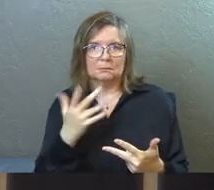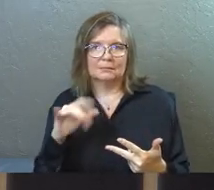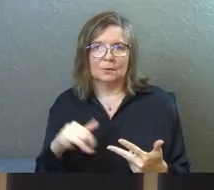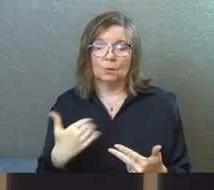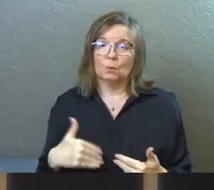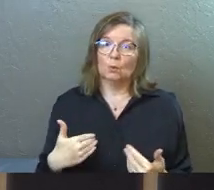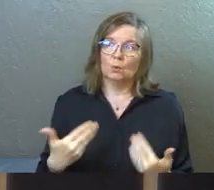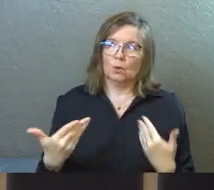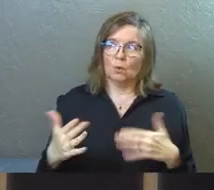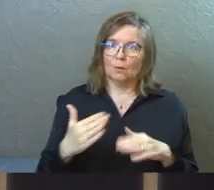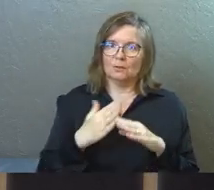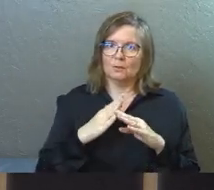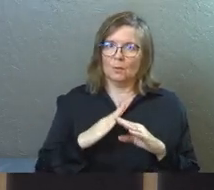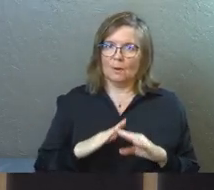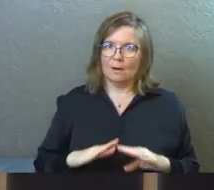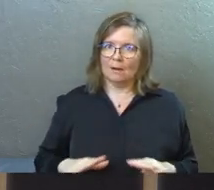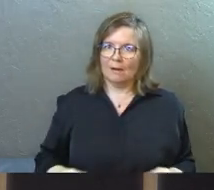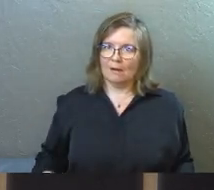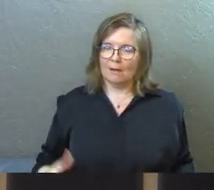Oh, the room's quiet.